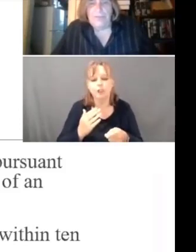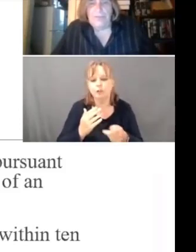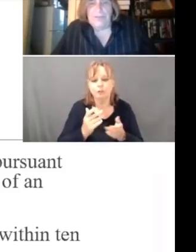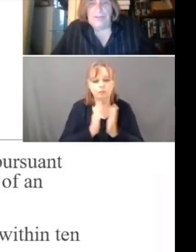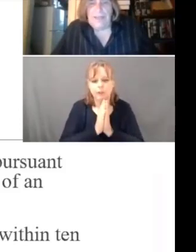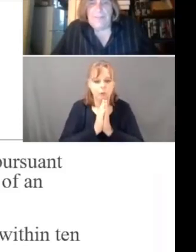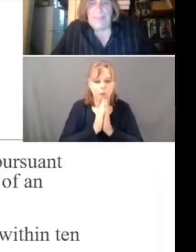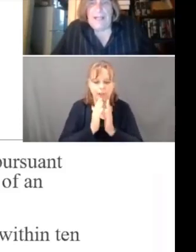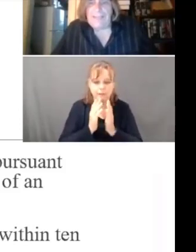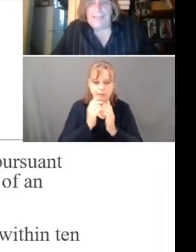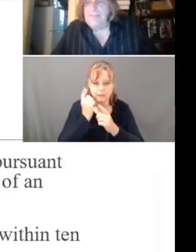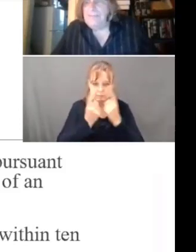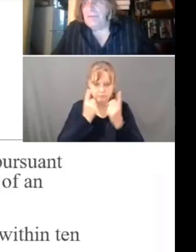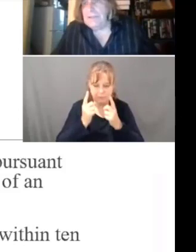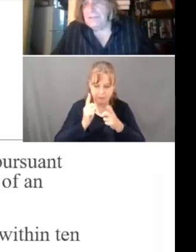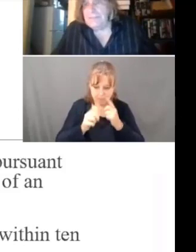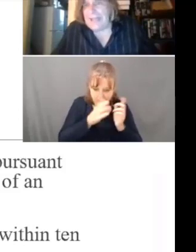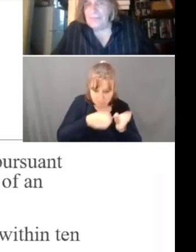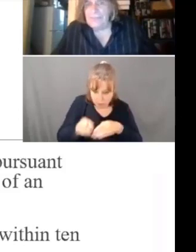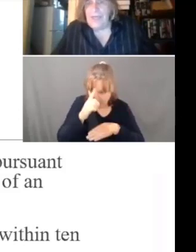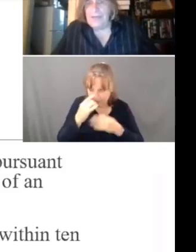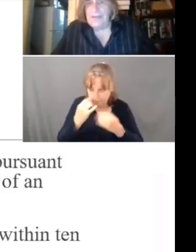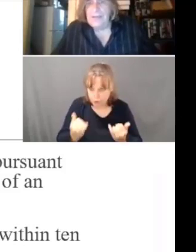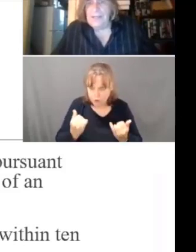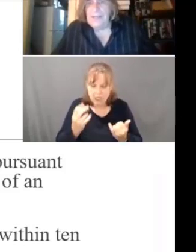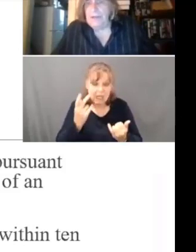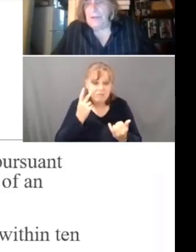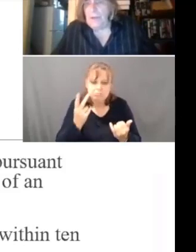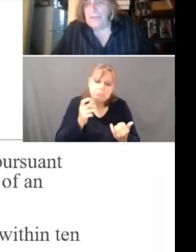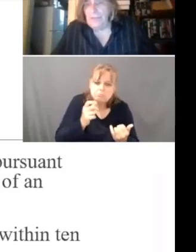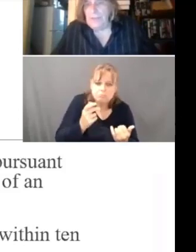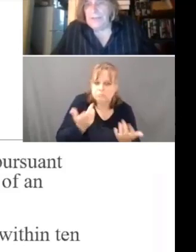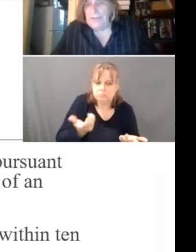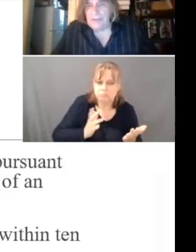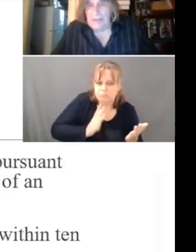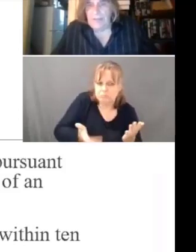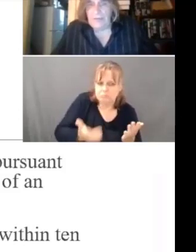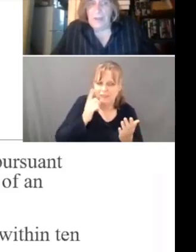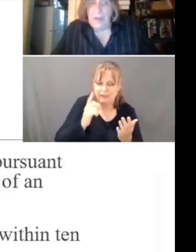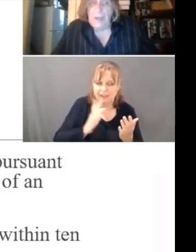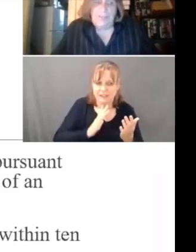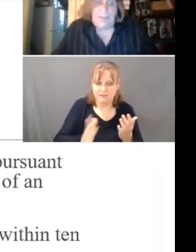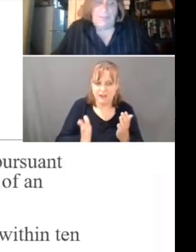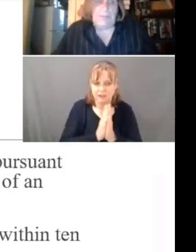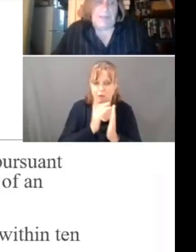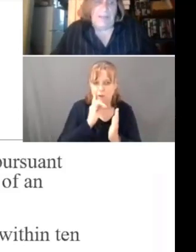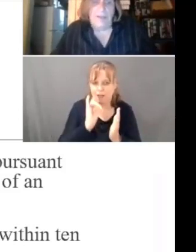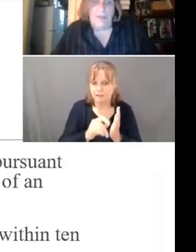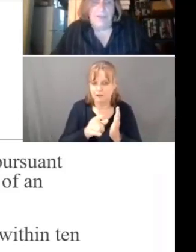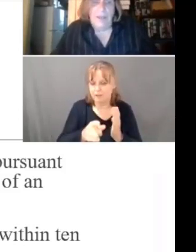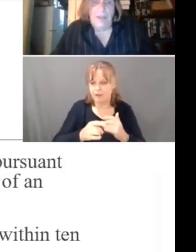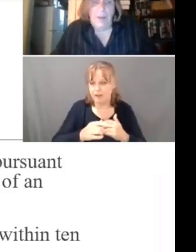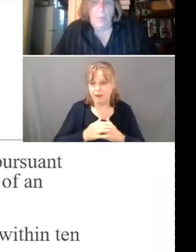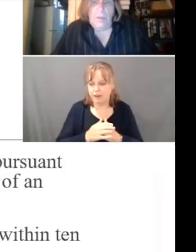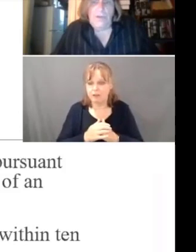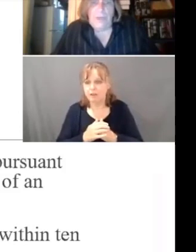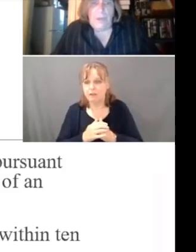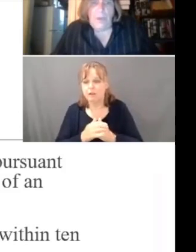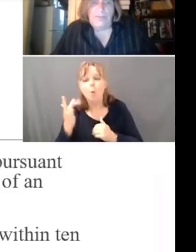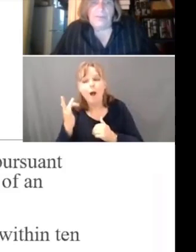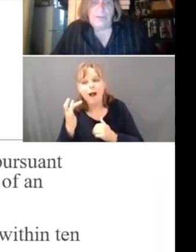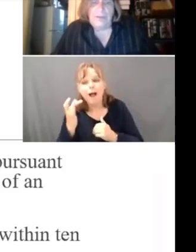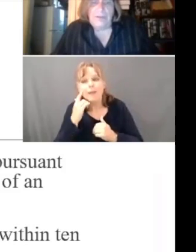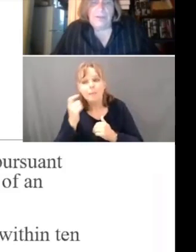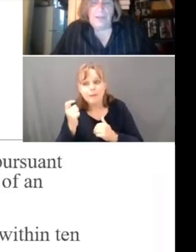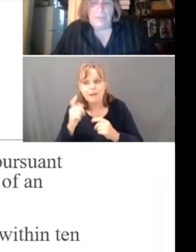preparation for today, I see very little downside in requesting reconsideration. Simply because when you